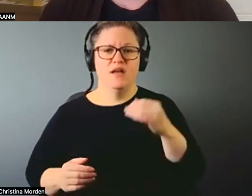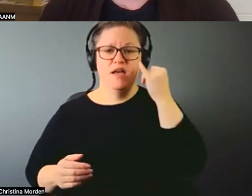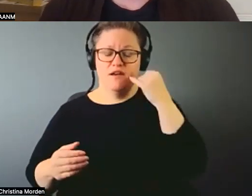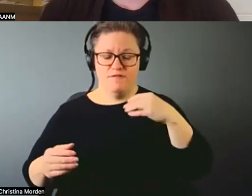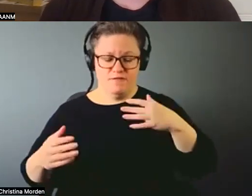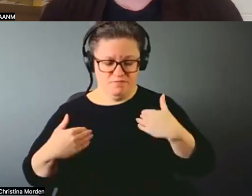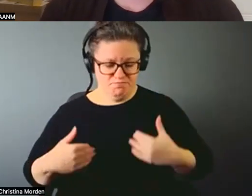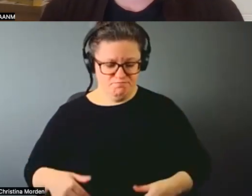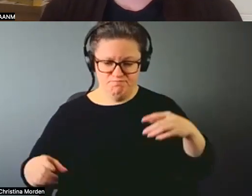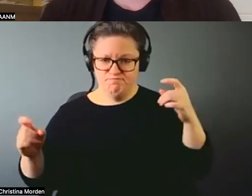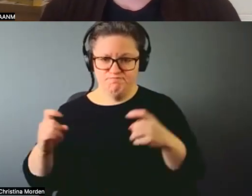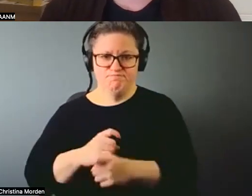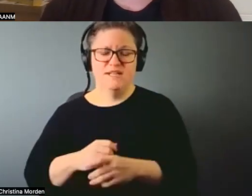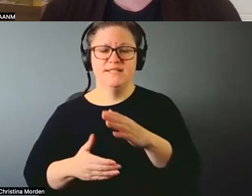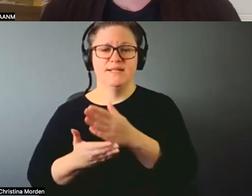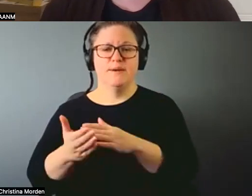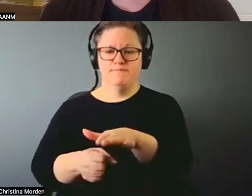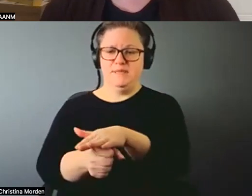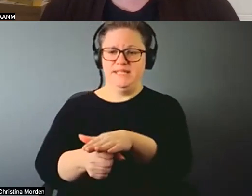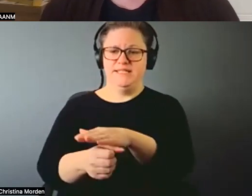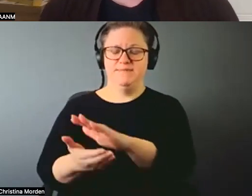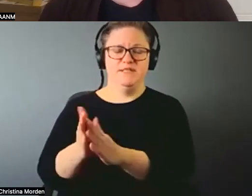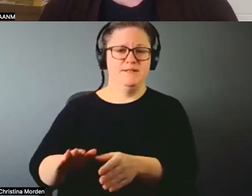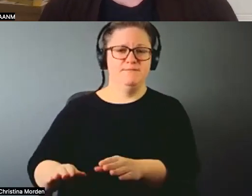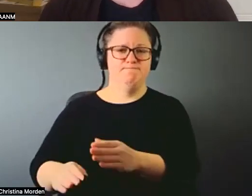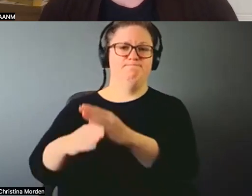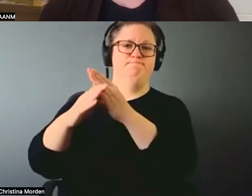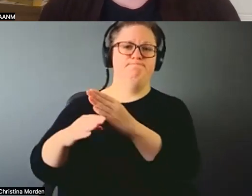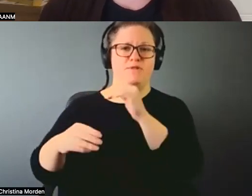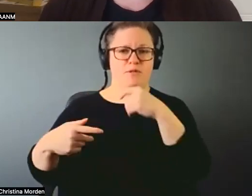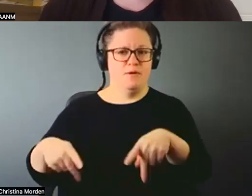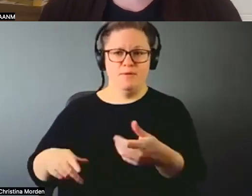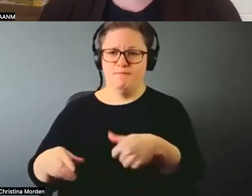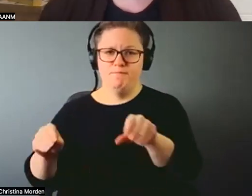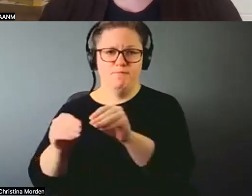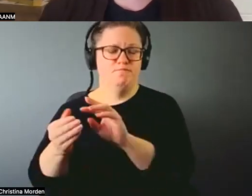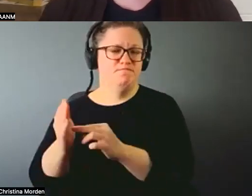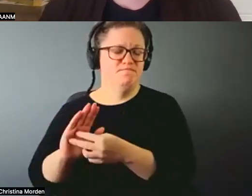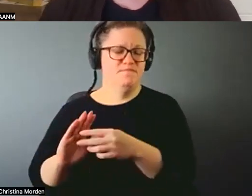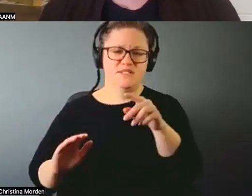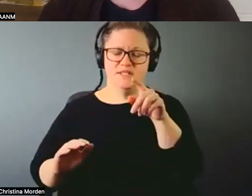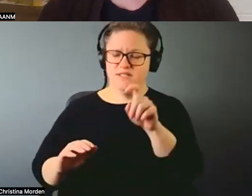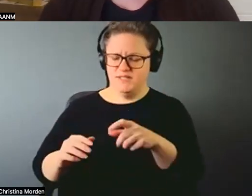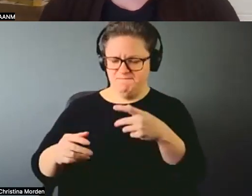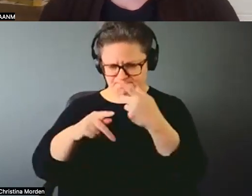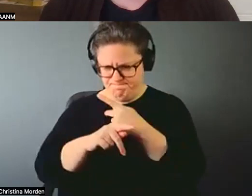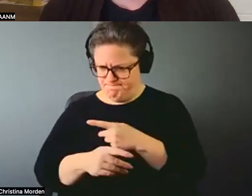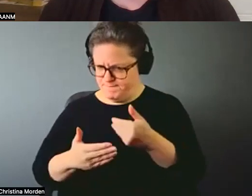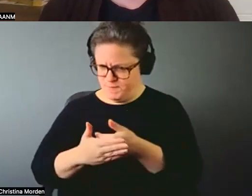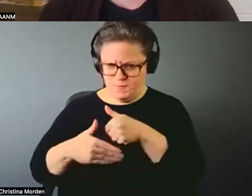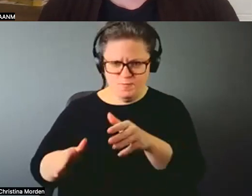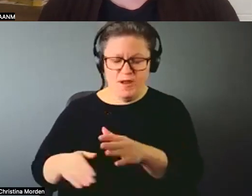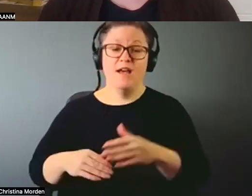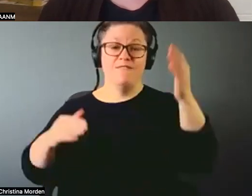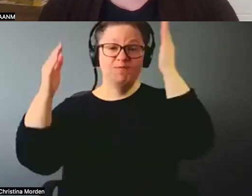as the body must learn anew how to navigate through them. The familiar becomes unfamiliar. The body is tasked with